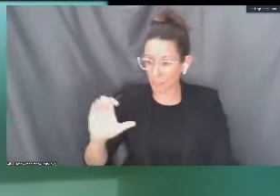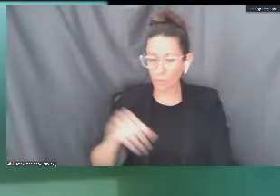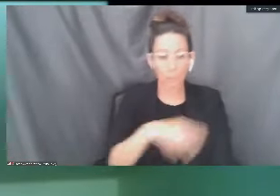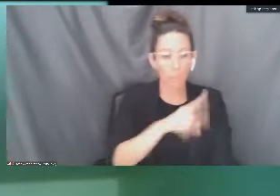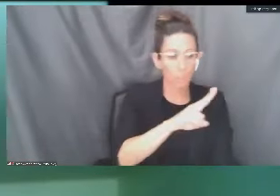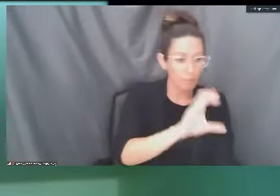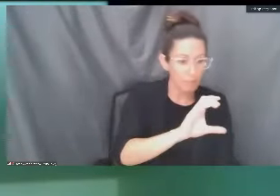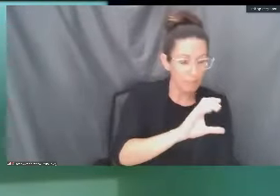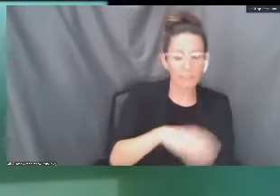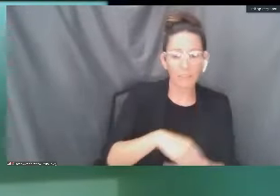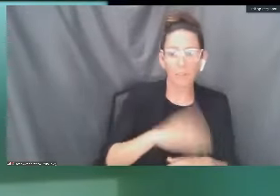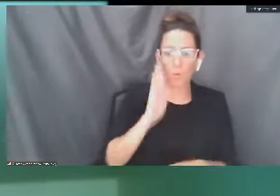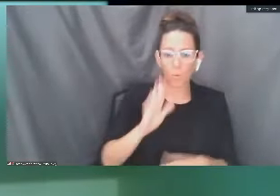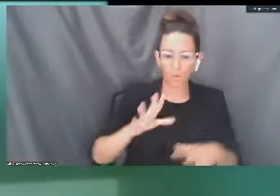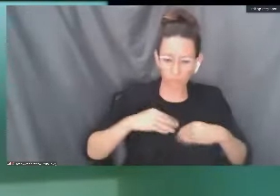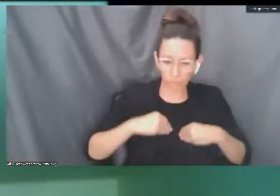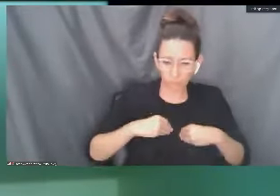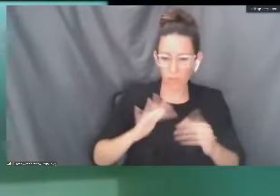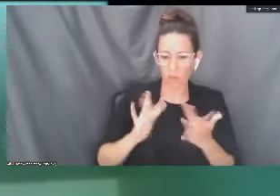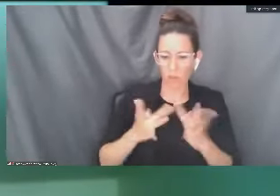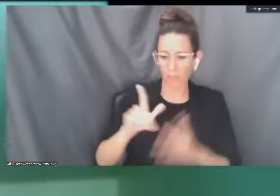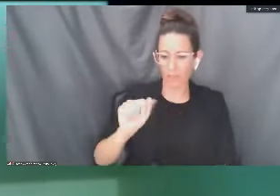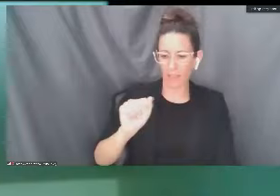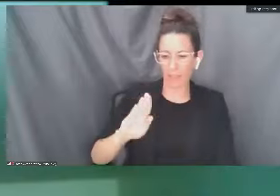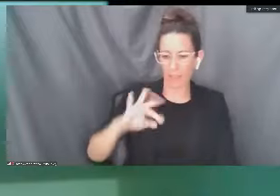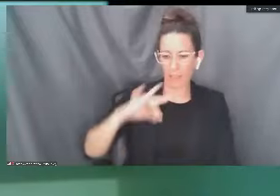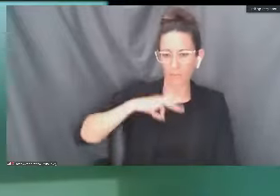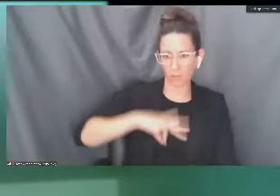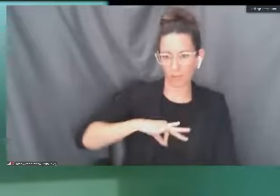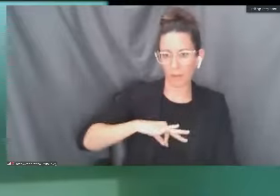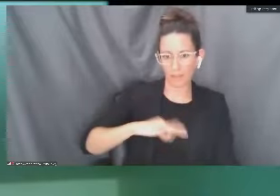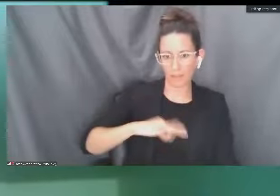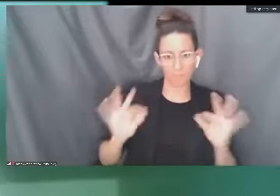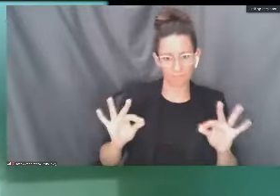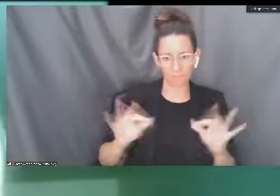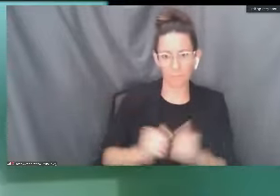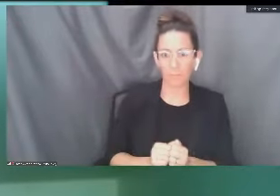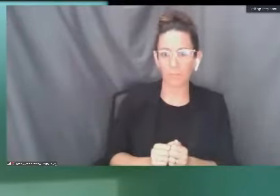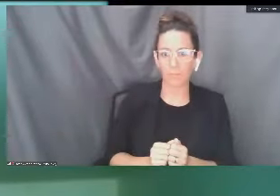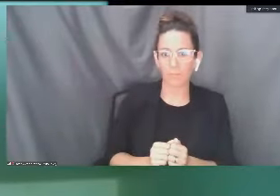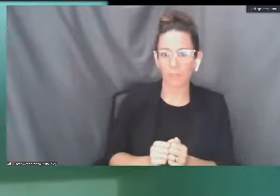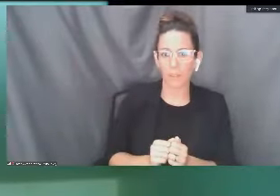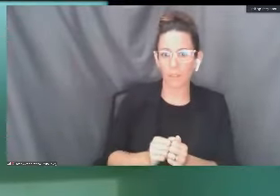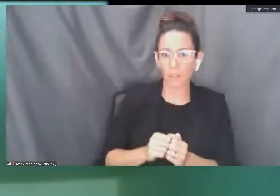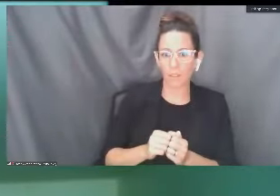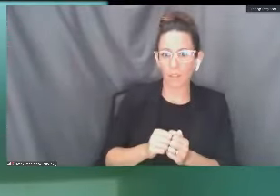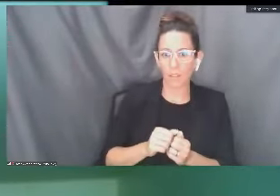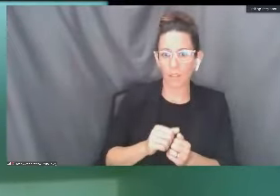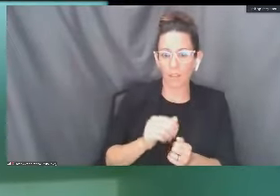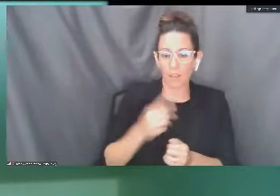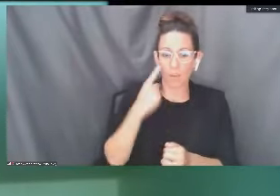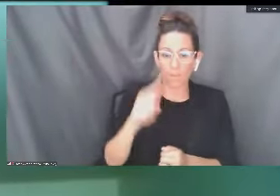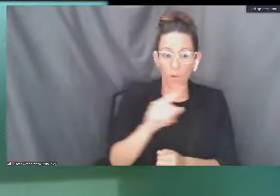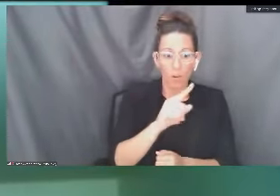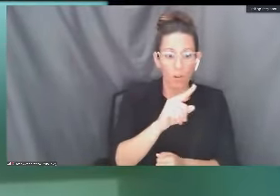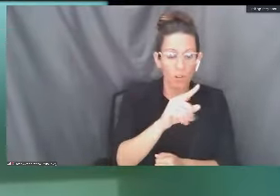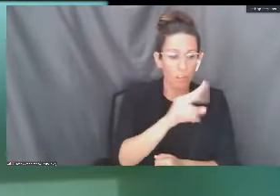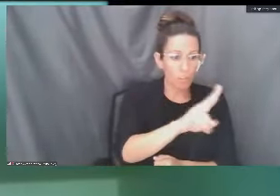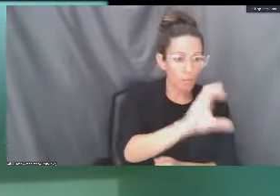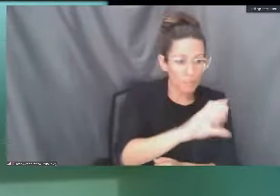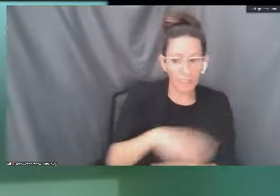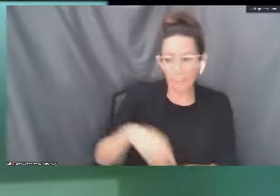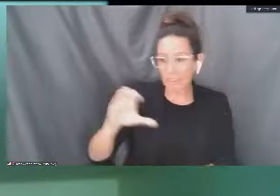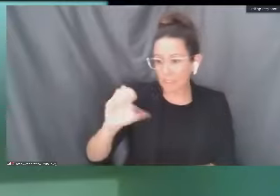accepting our online lab courses. For your institutions, their own lab courses are also online and we are